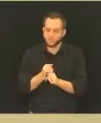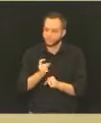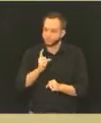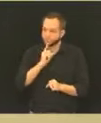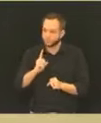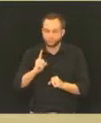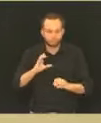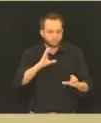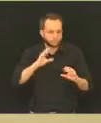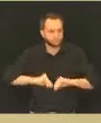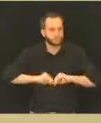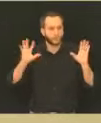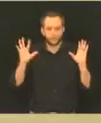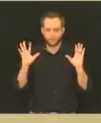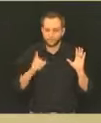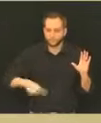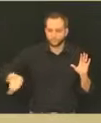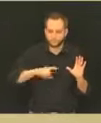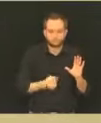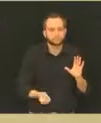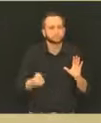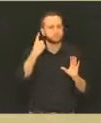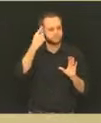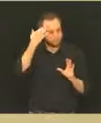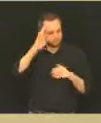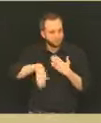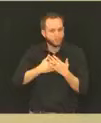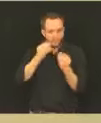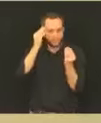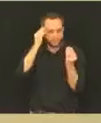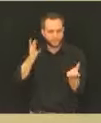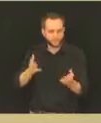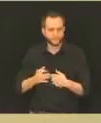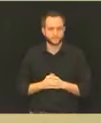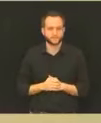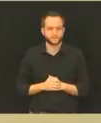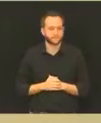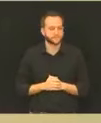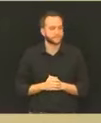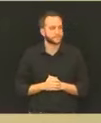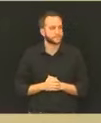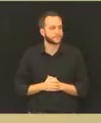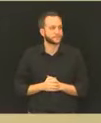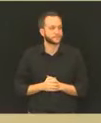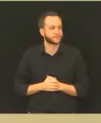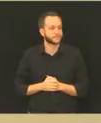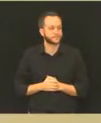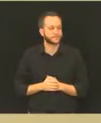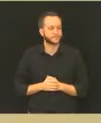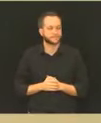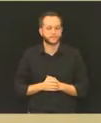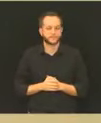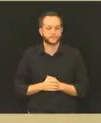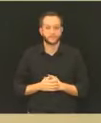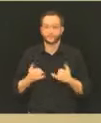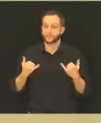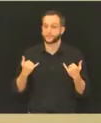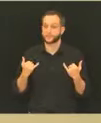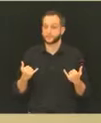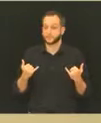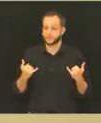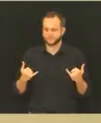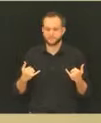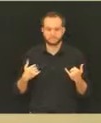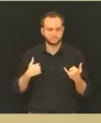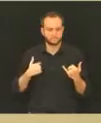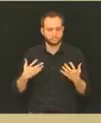and that you are as informed as possible. Today, I want to let you know where we are in the